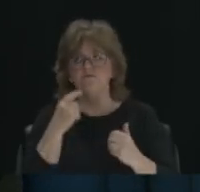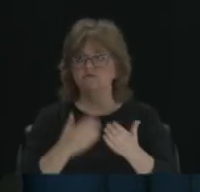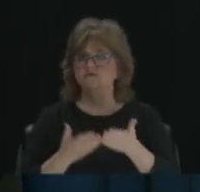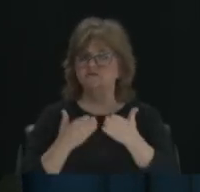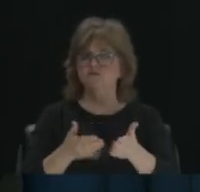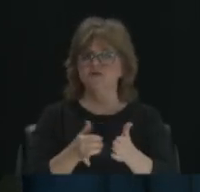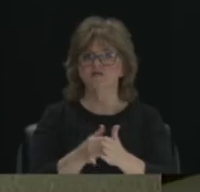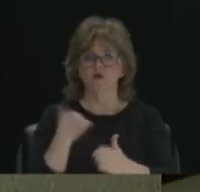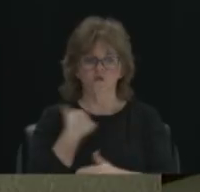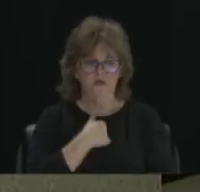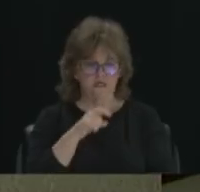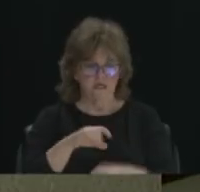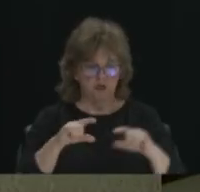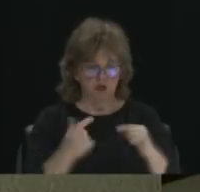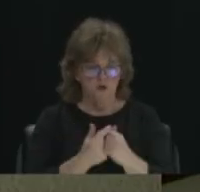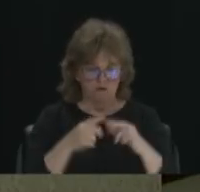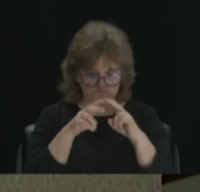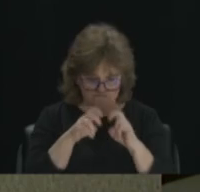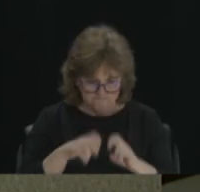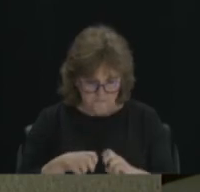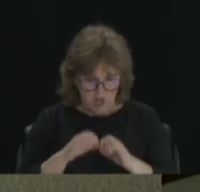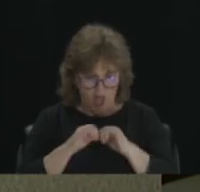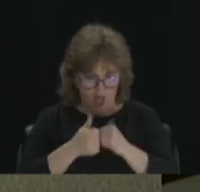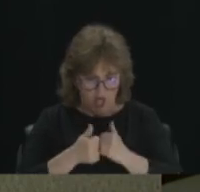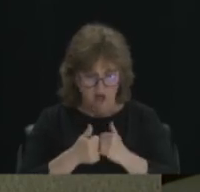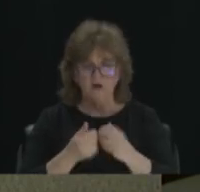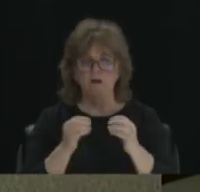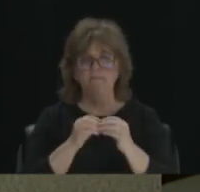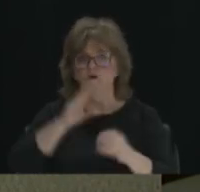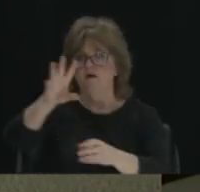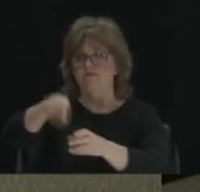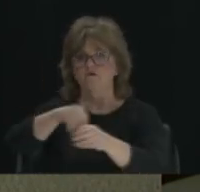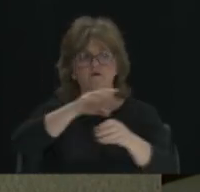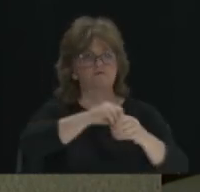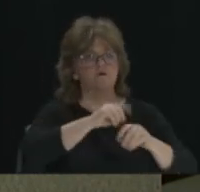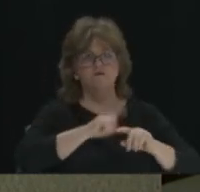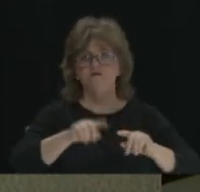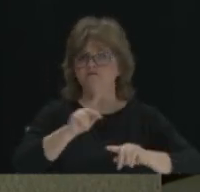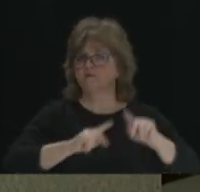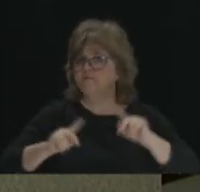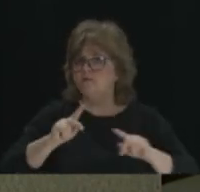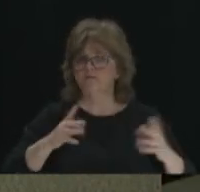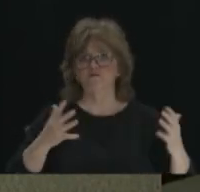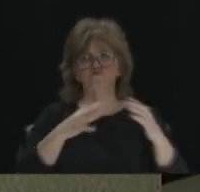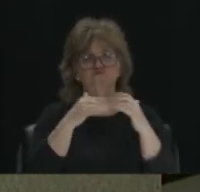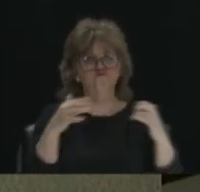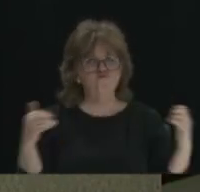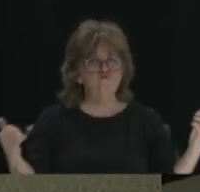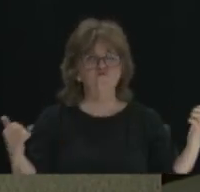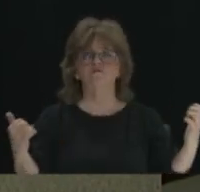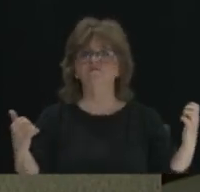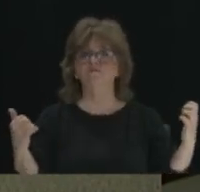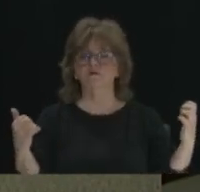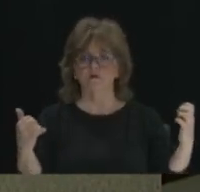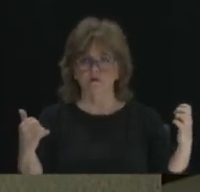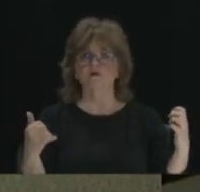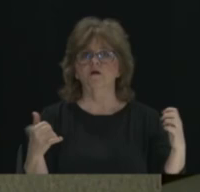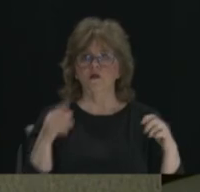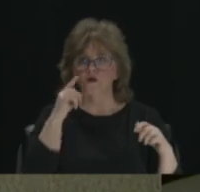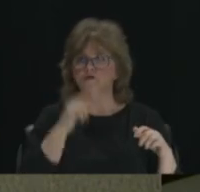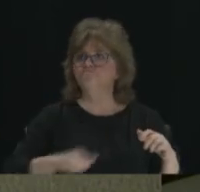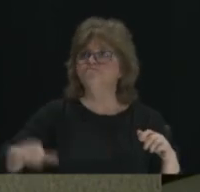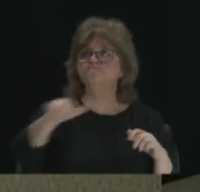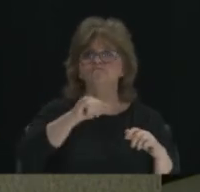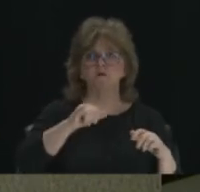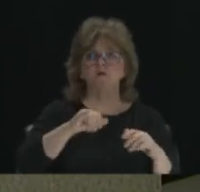to look inward and think about what can we do to be more inclusive and to make sure that our board, our leadership represents the